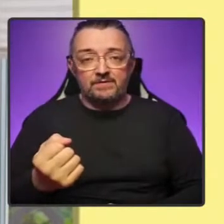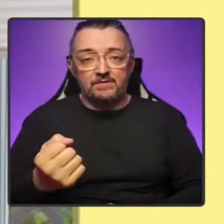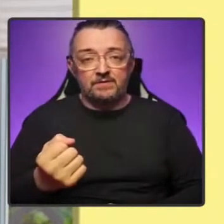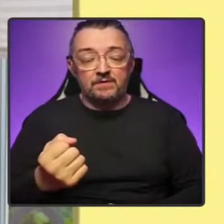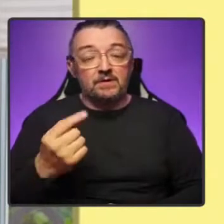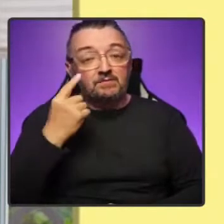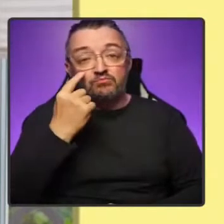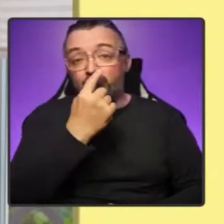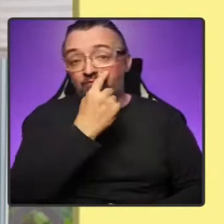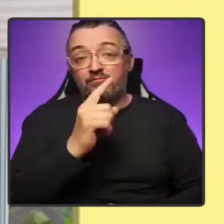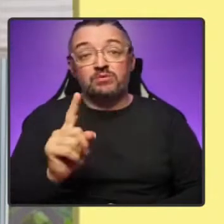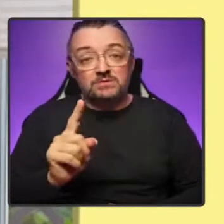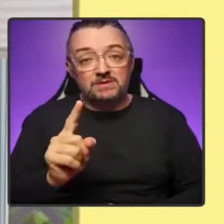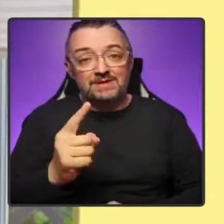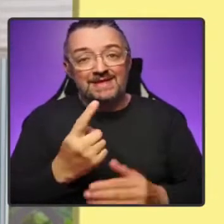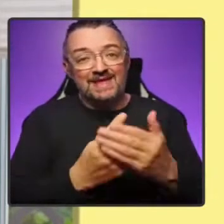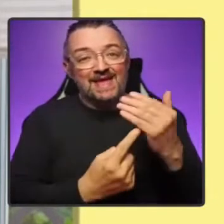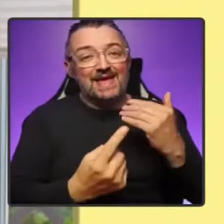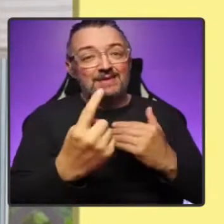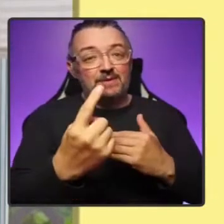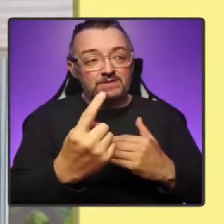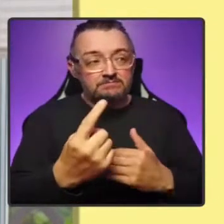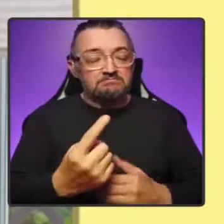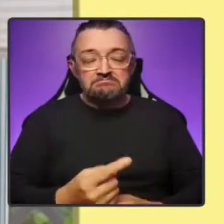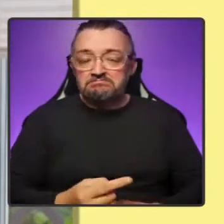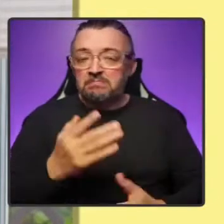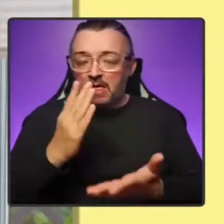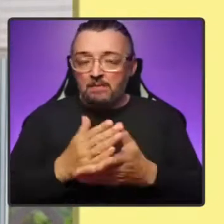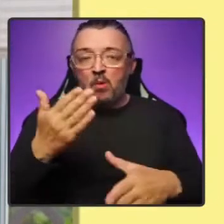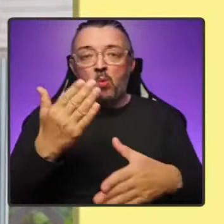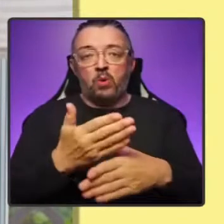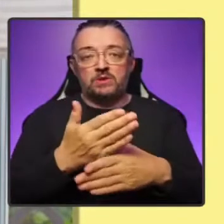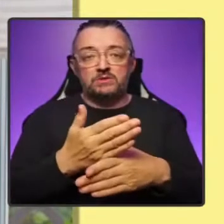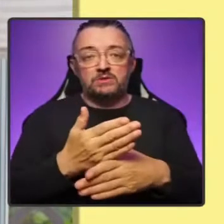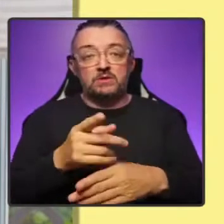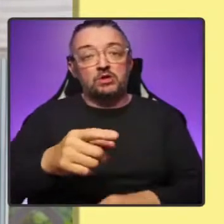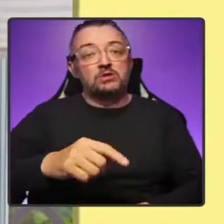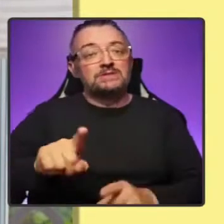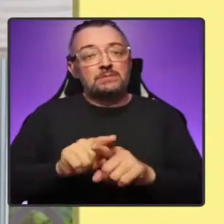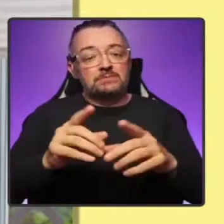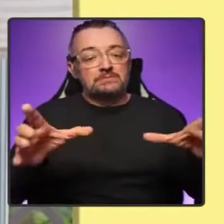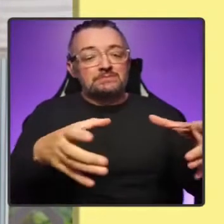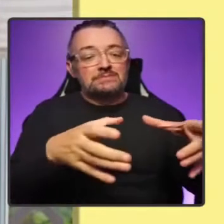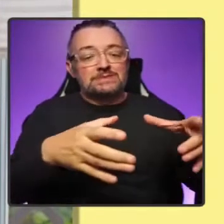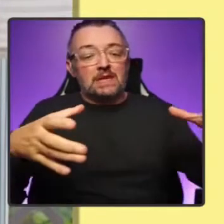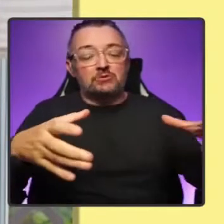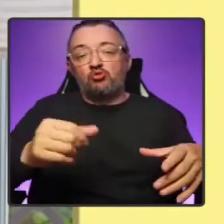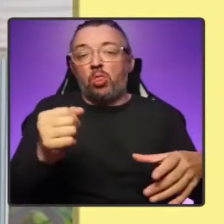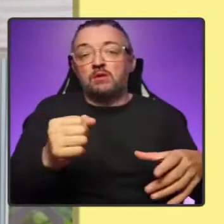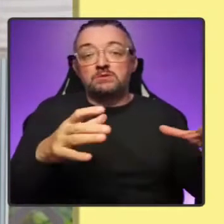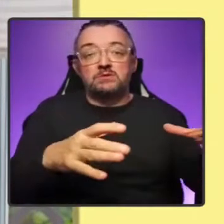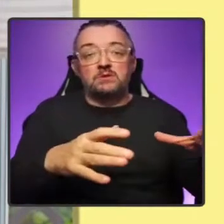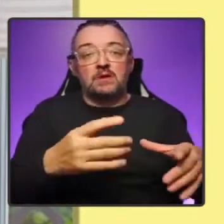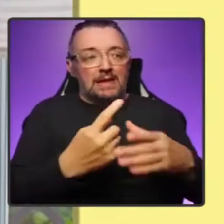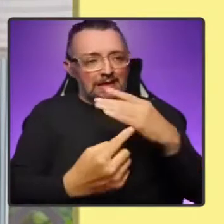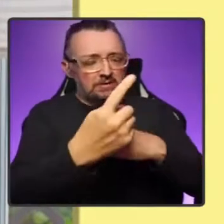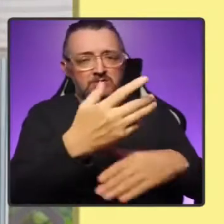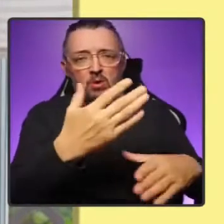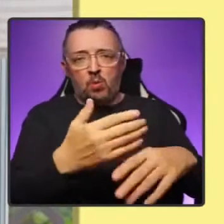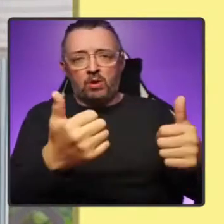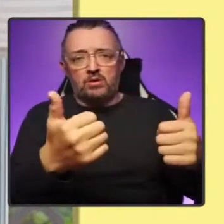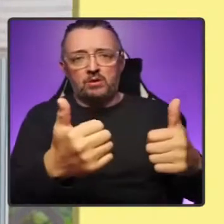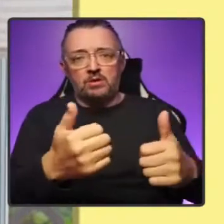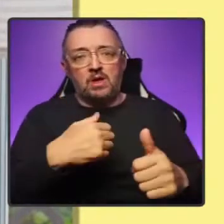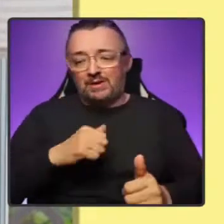independence works. For countries of Scotland's size, independence works. Our neighbours in